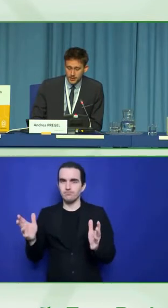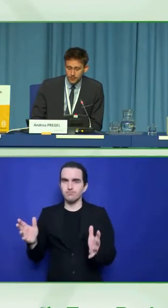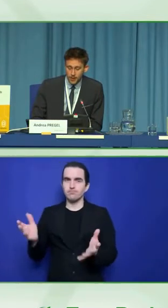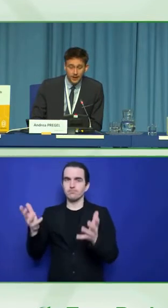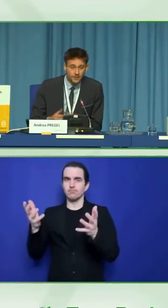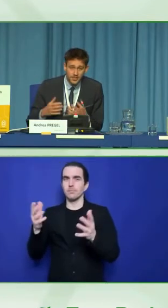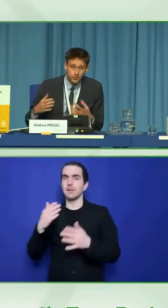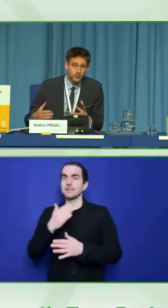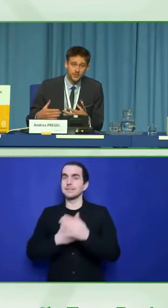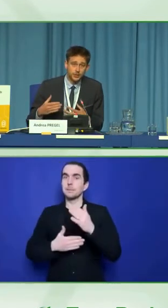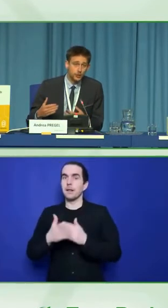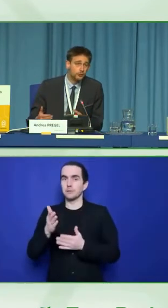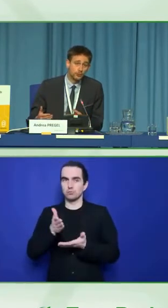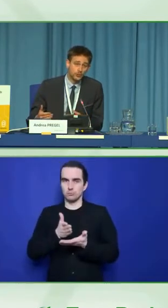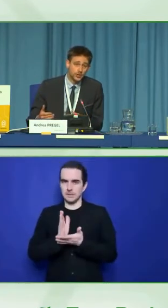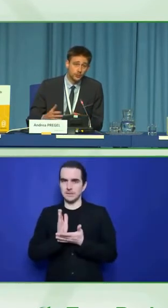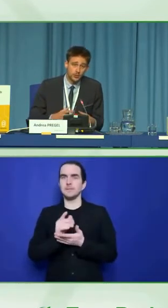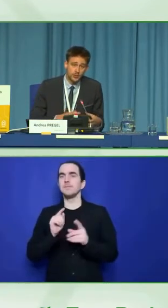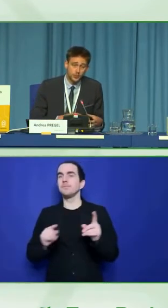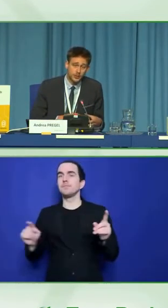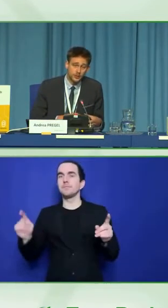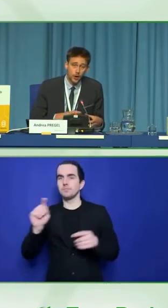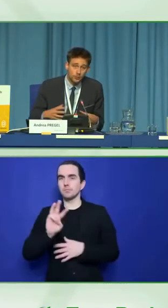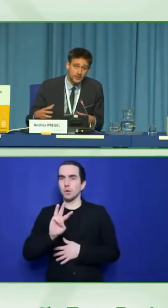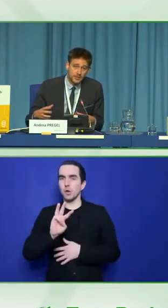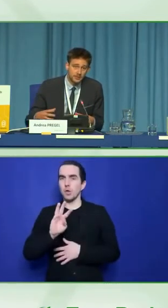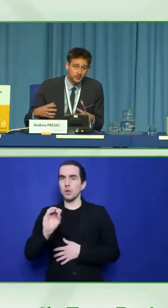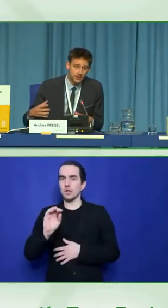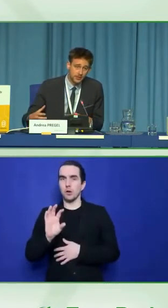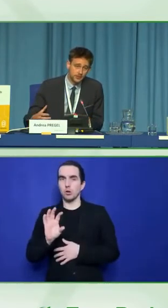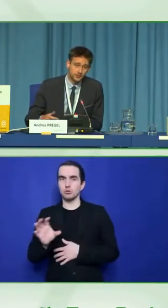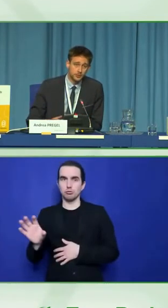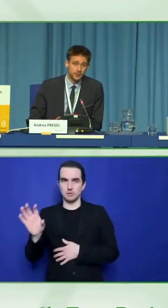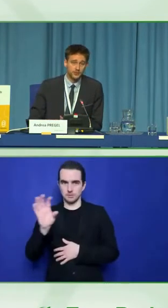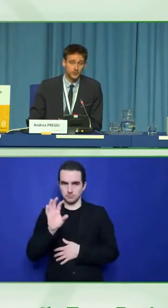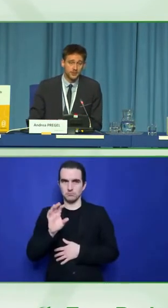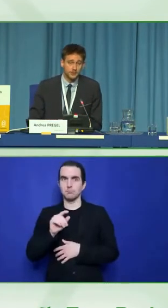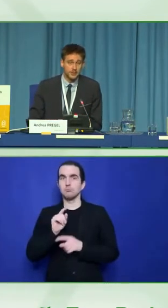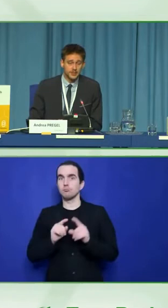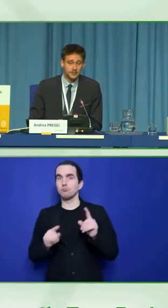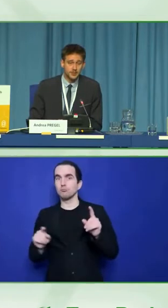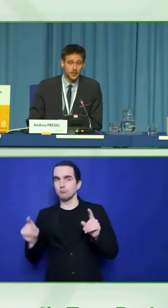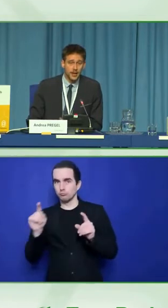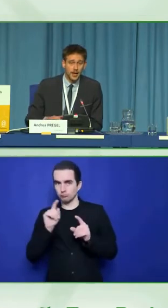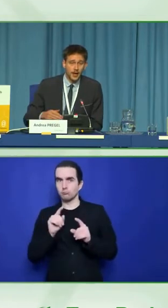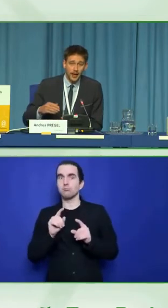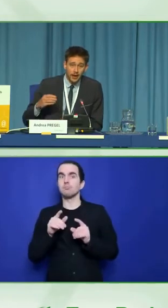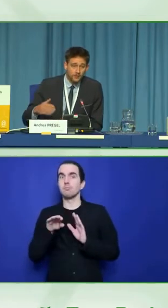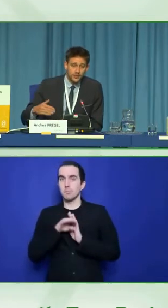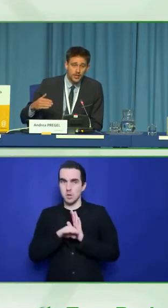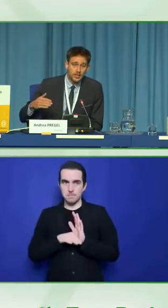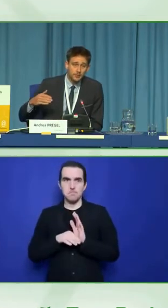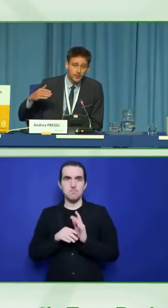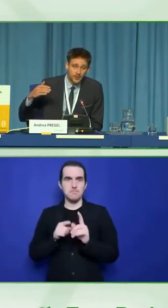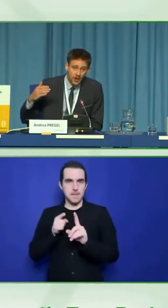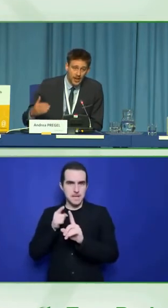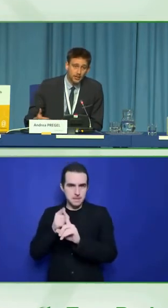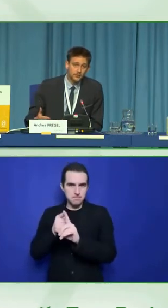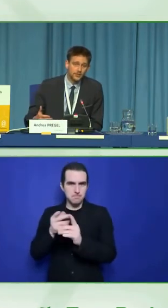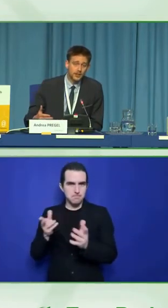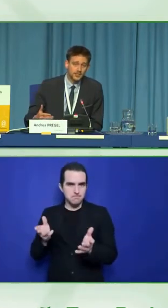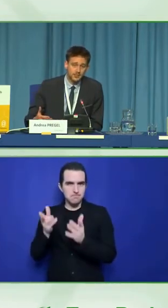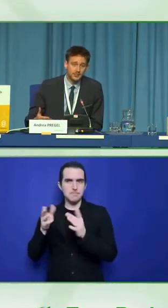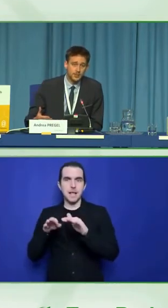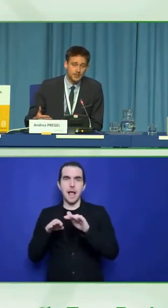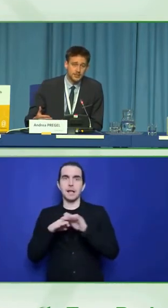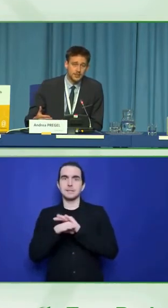And every time we design a new project working with OPDs, organisations of persons with disabilities, every time the